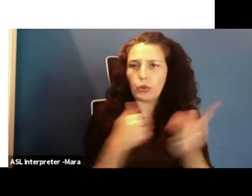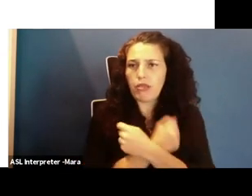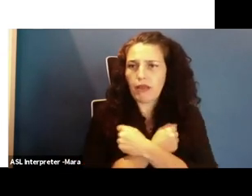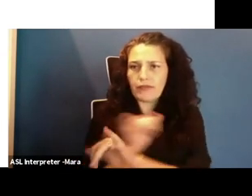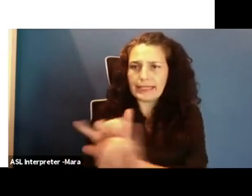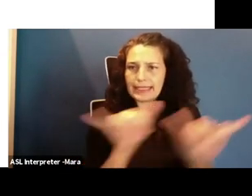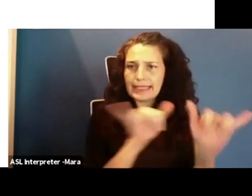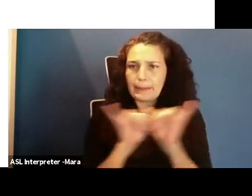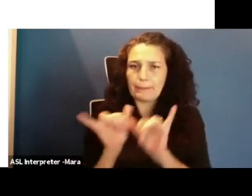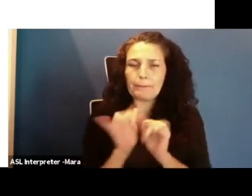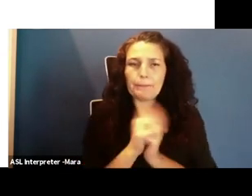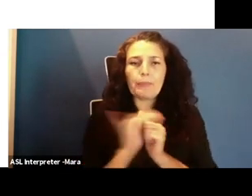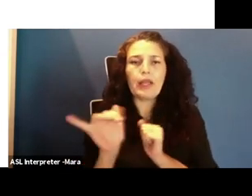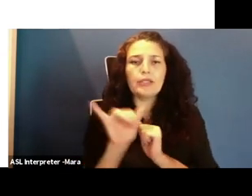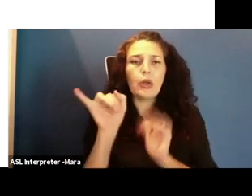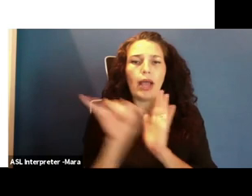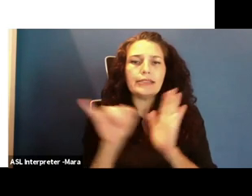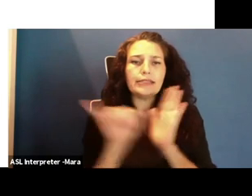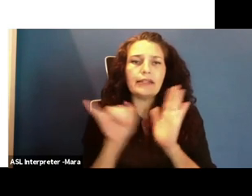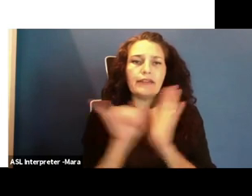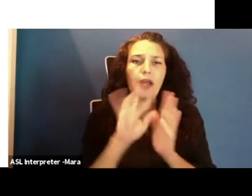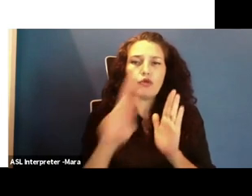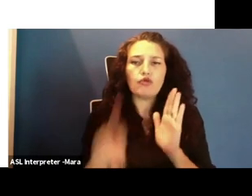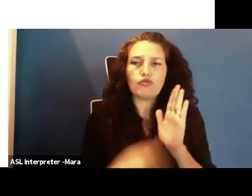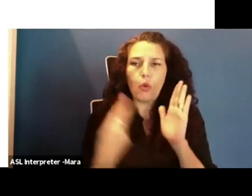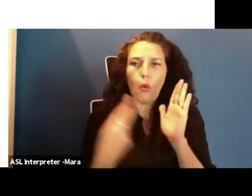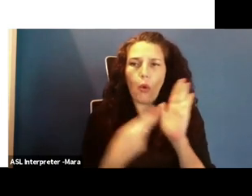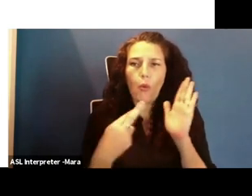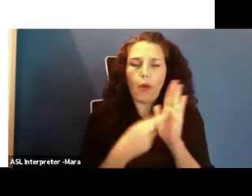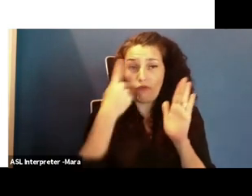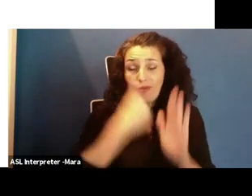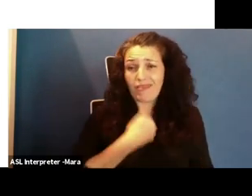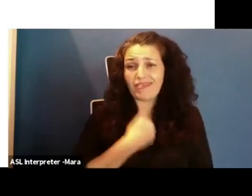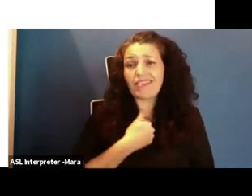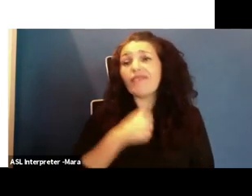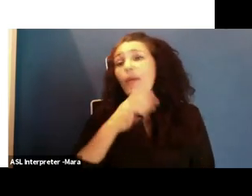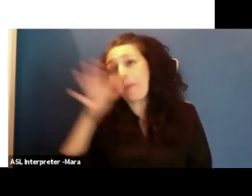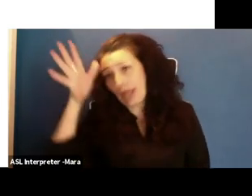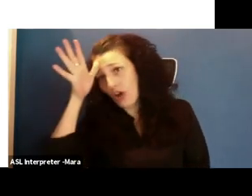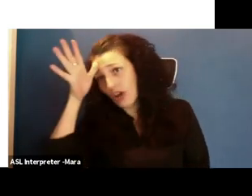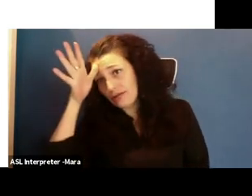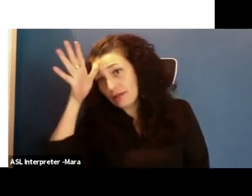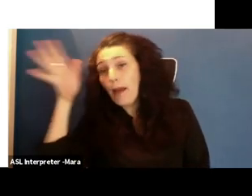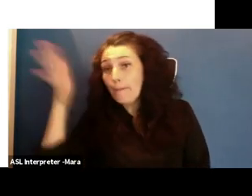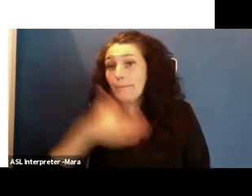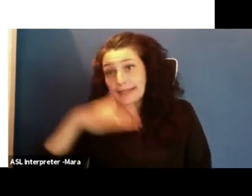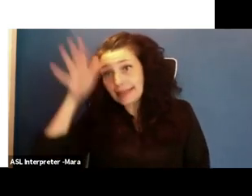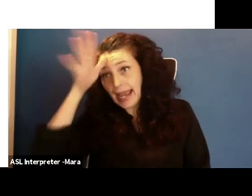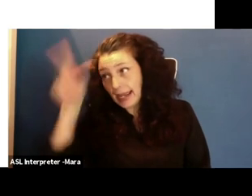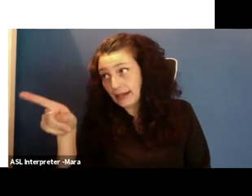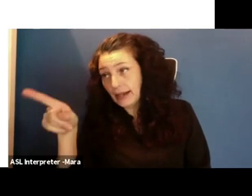Also, identify role models. So for me, it was my parents. Not only my dad, but my mother worked at